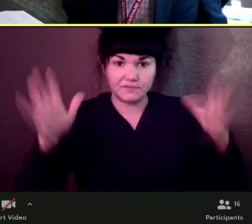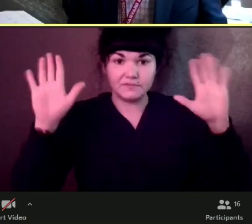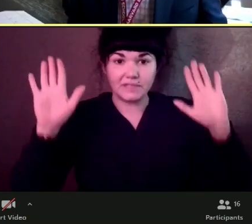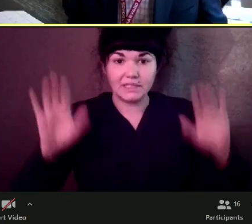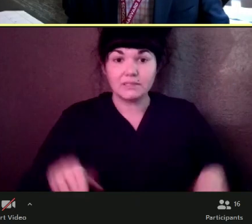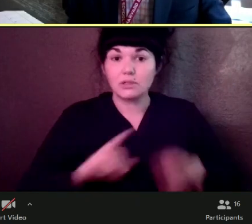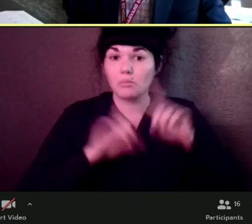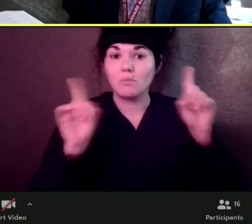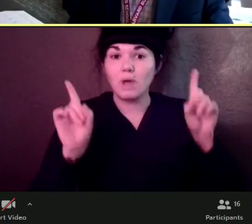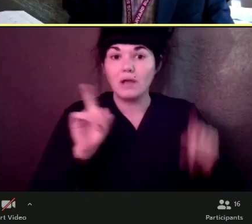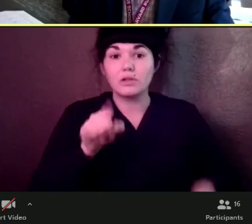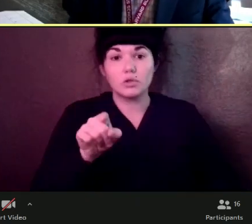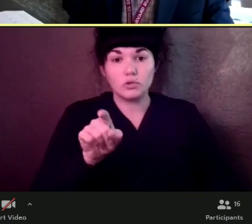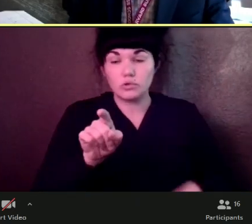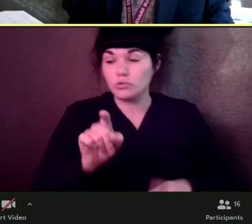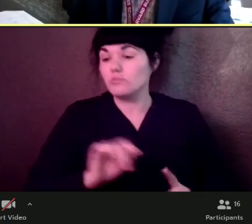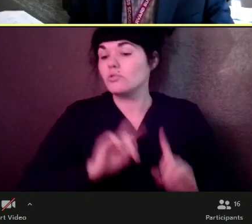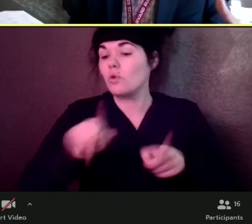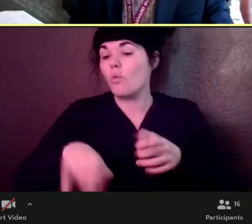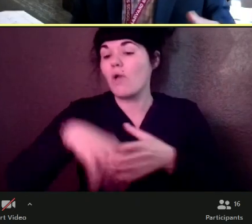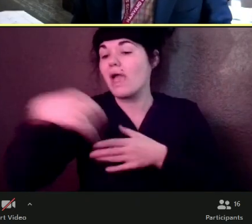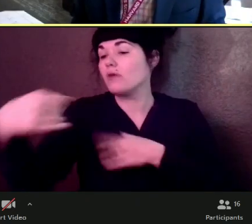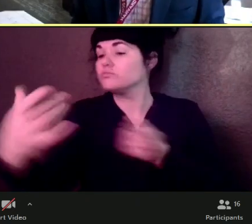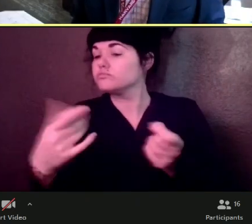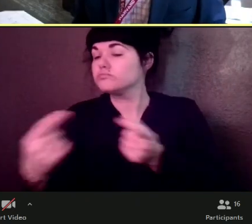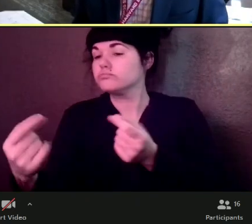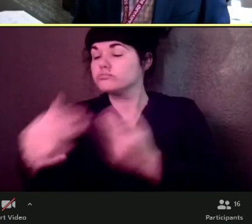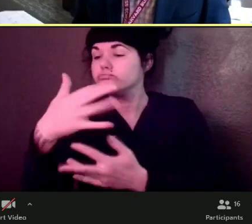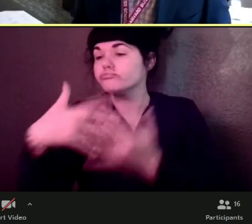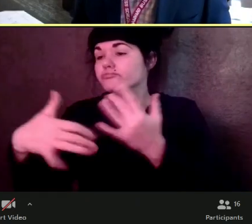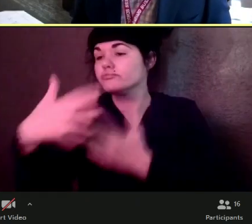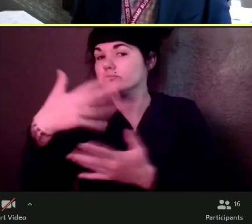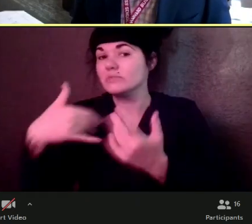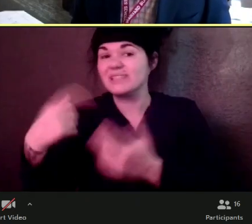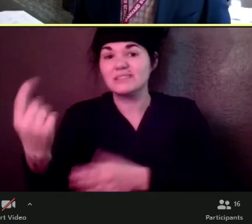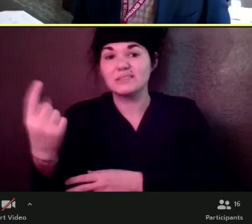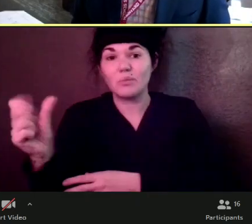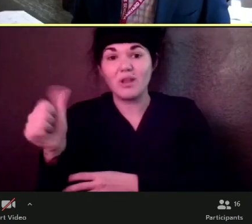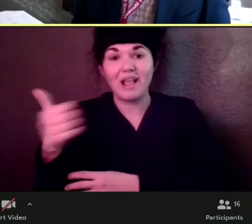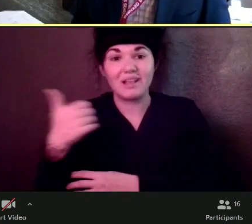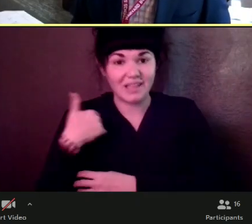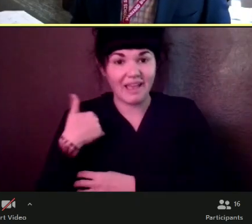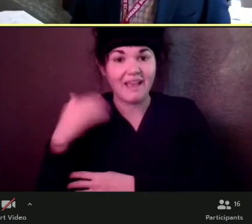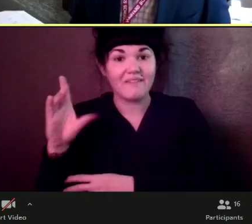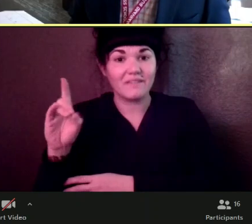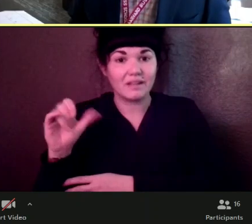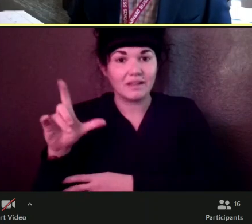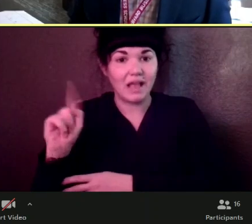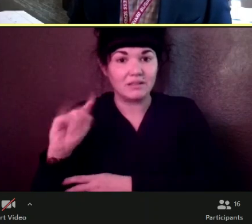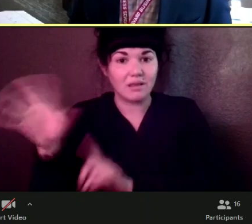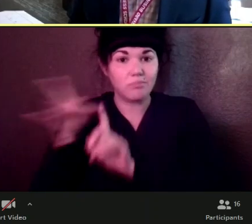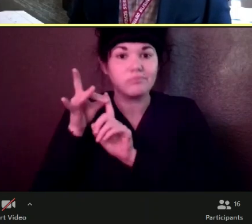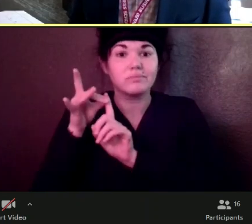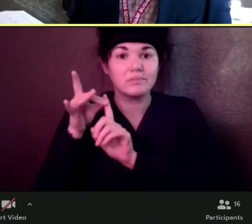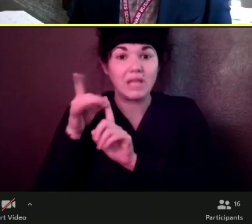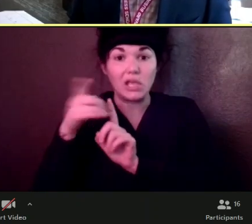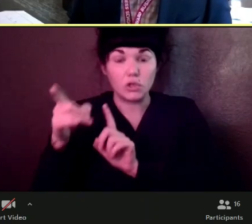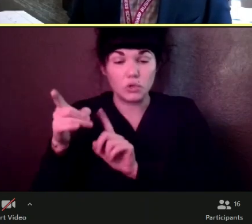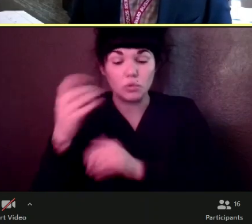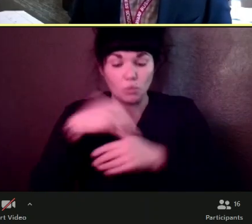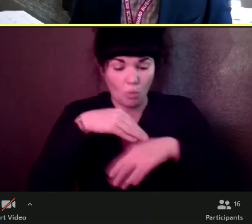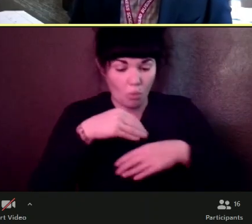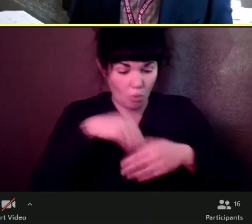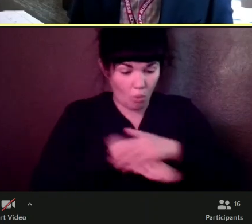with somebody who has a Delta variant, you can bring it home to them. And, um, so that's why you're starting to see the CDC